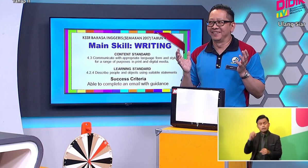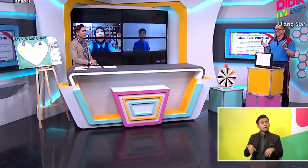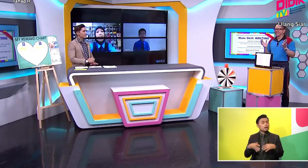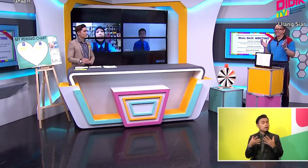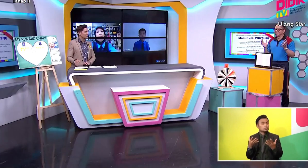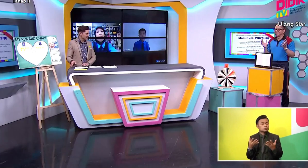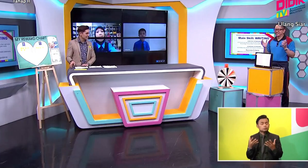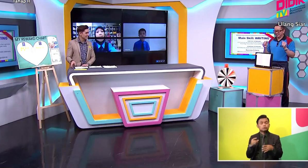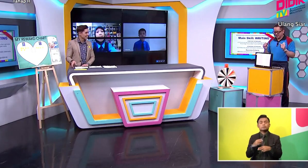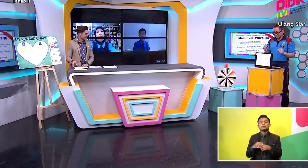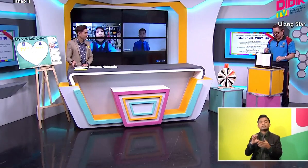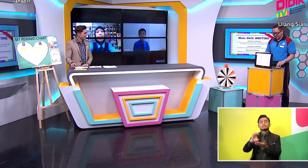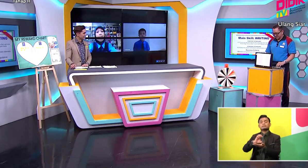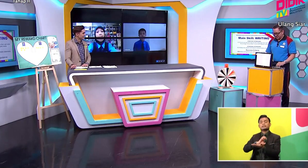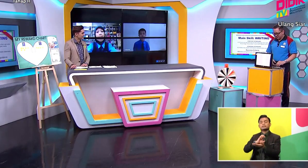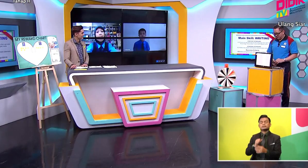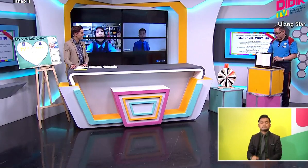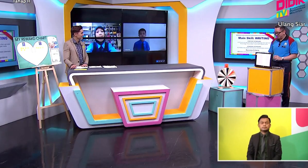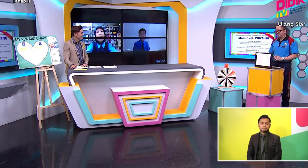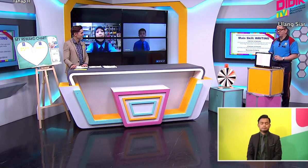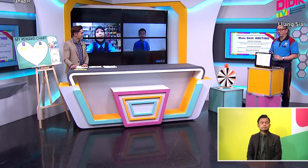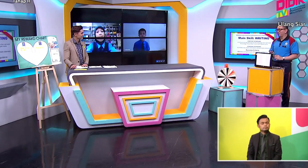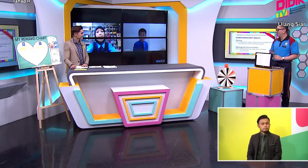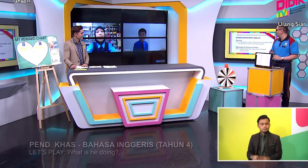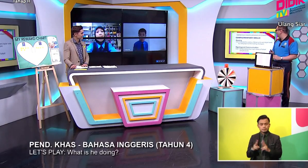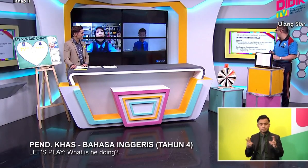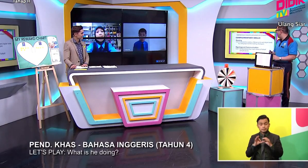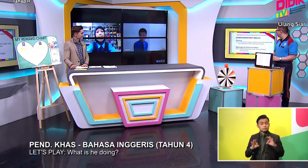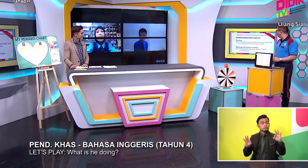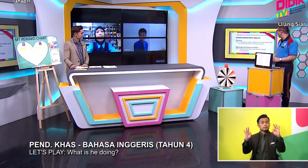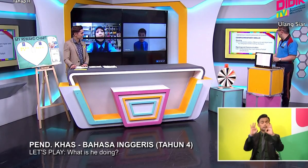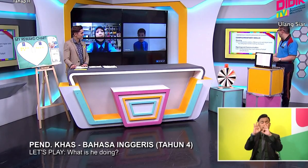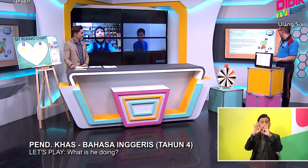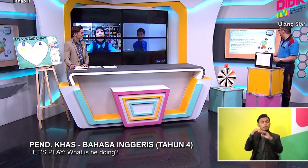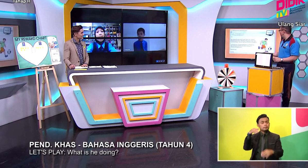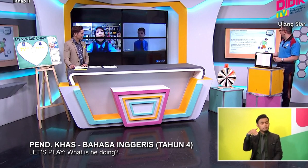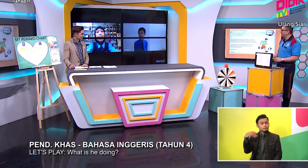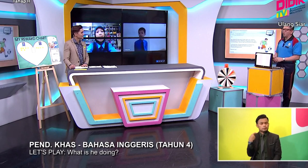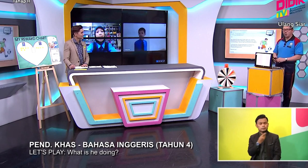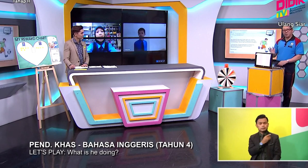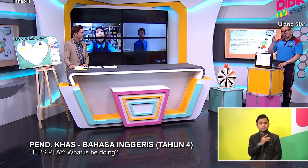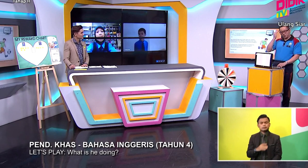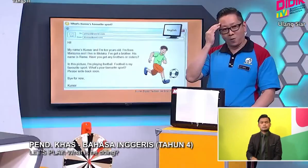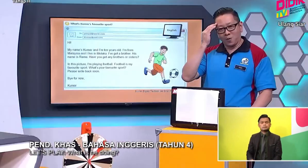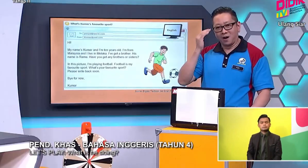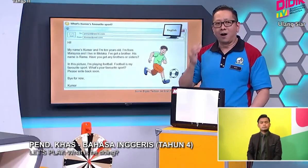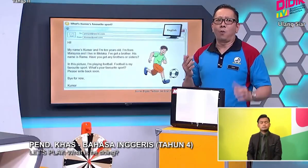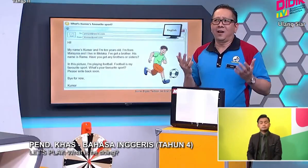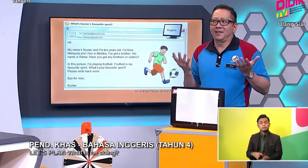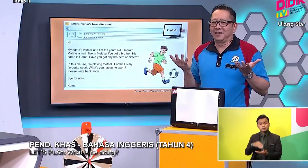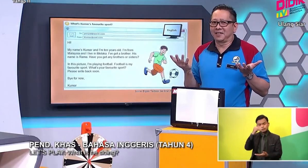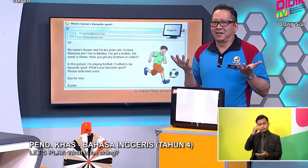that is very important Yes Okay but before We know how to complete an e-mail We must know